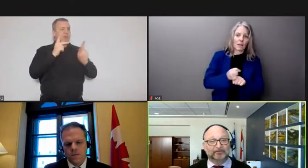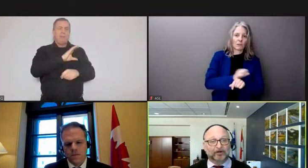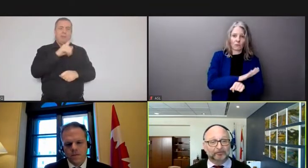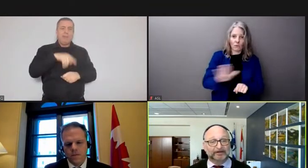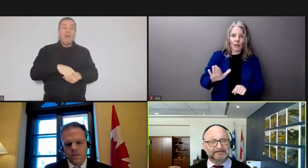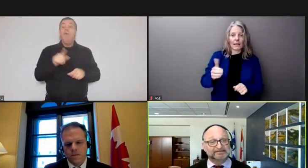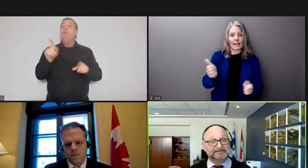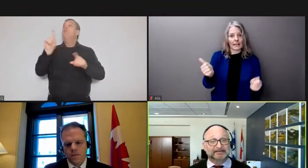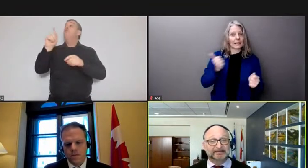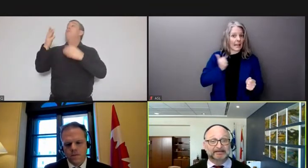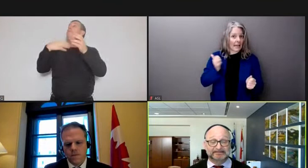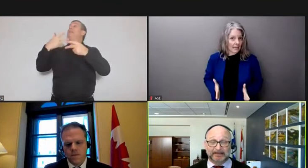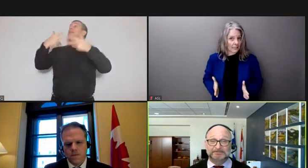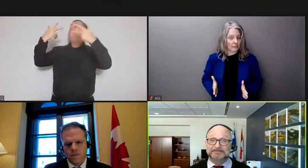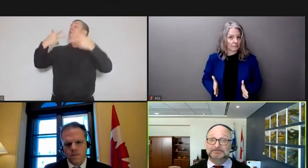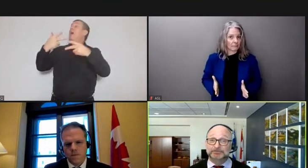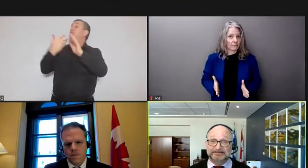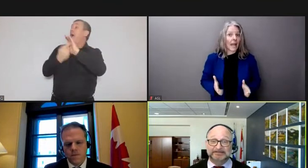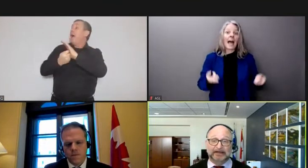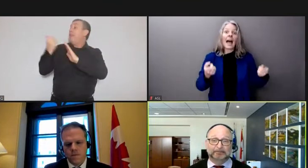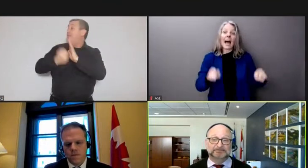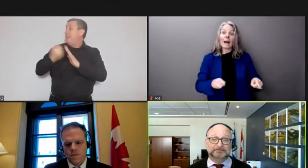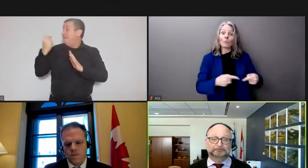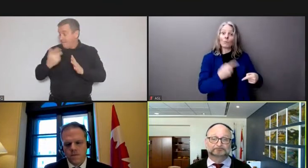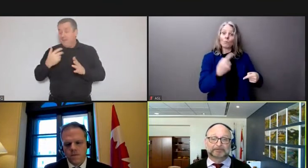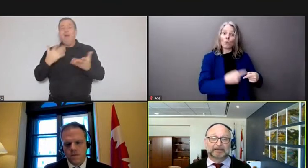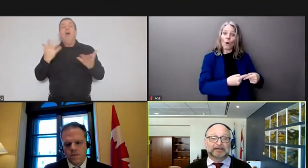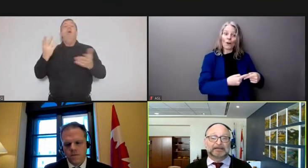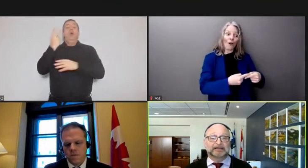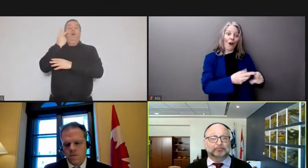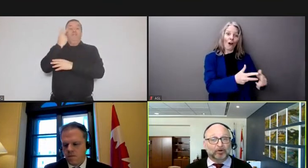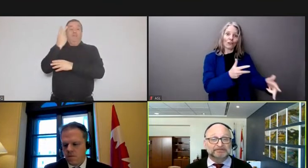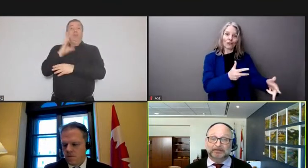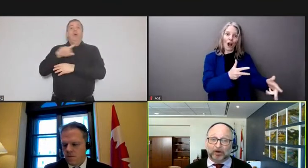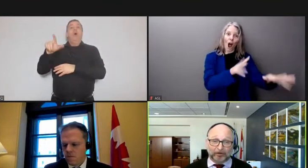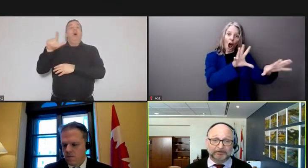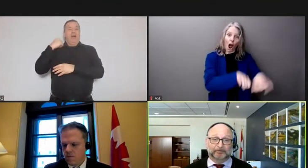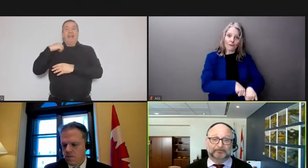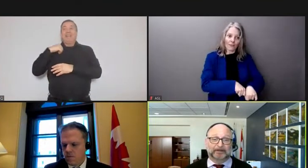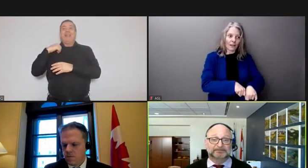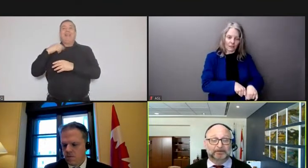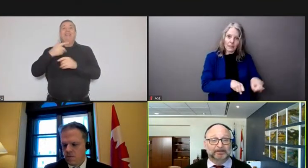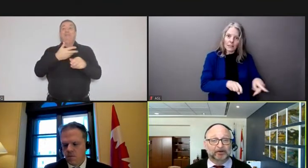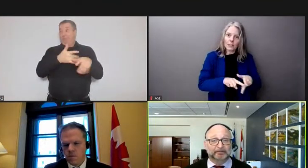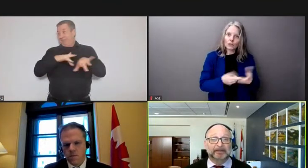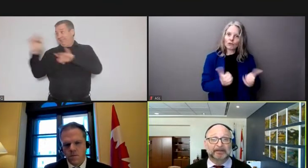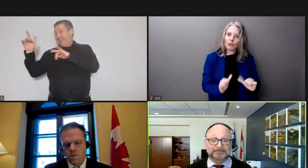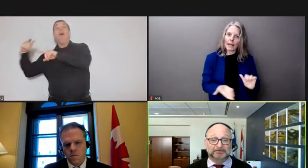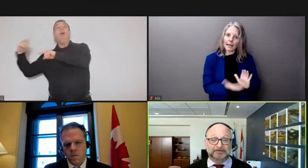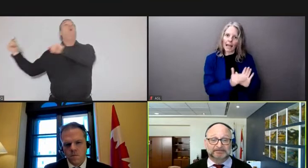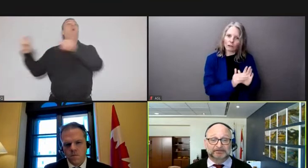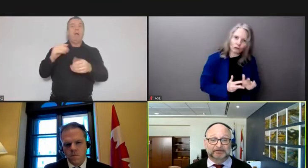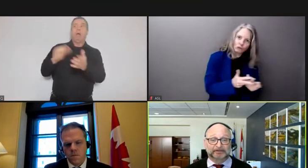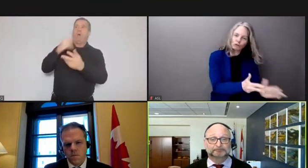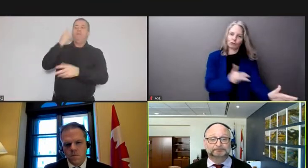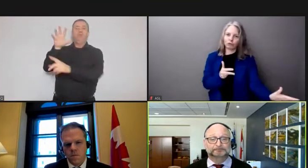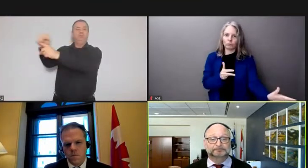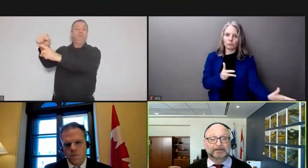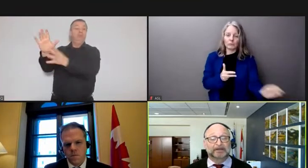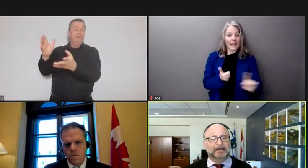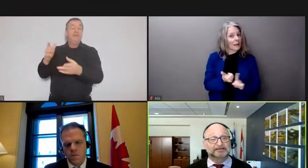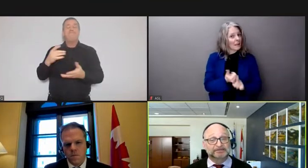have already seen attempts to re-establish them they pose an ongoing threat to our economy and to our security